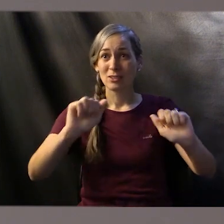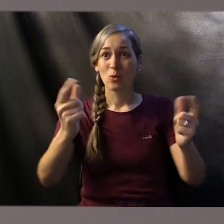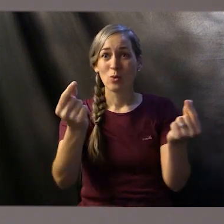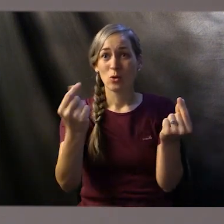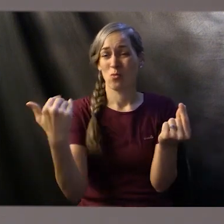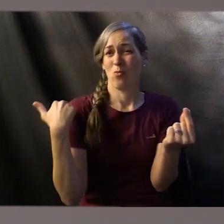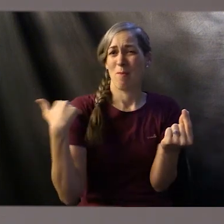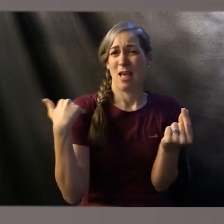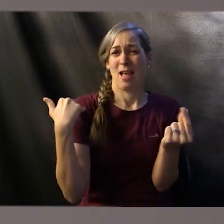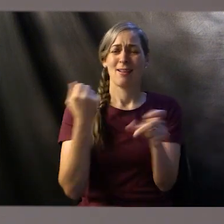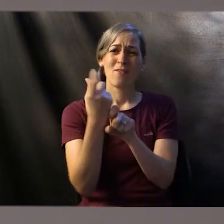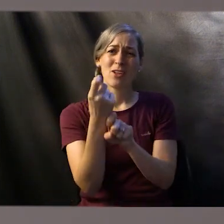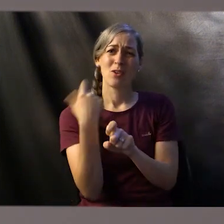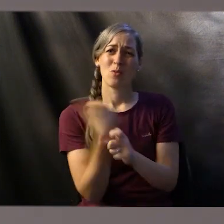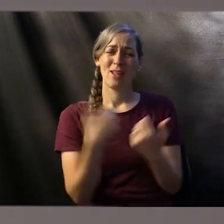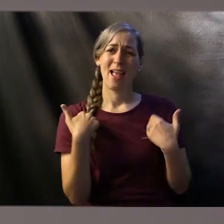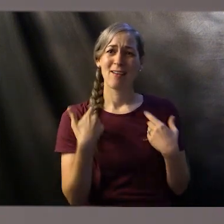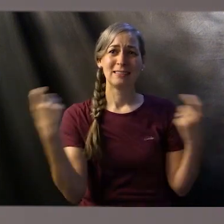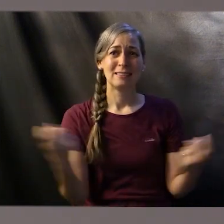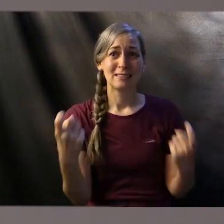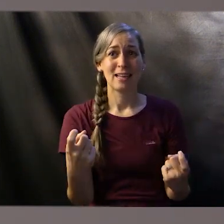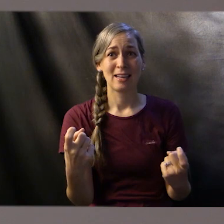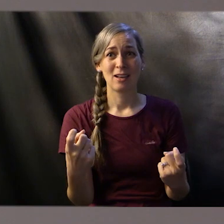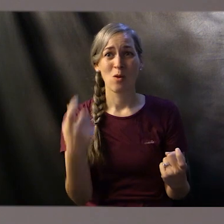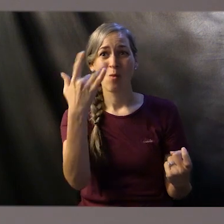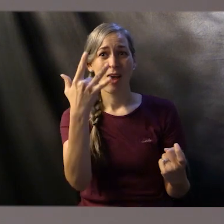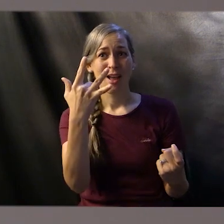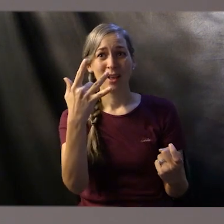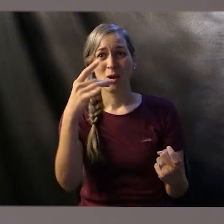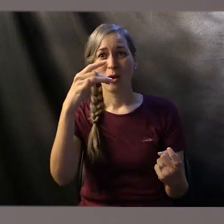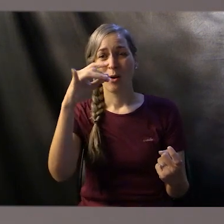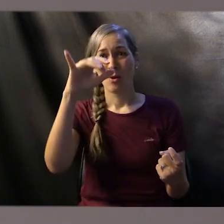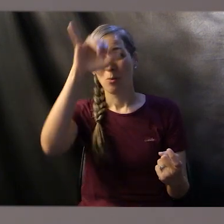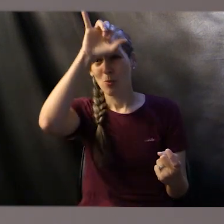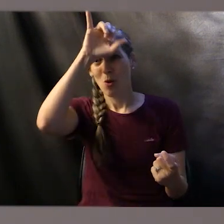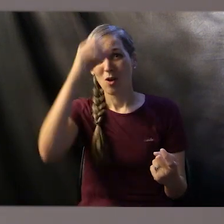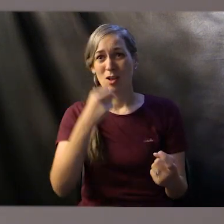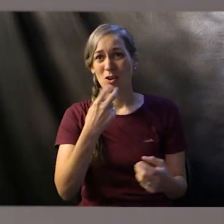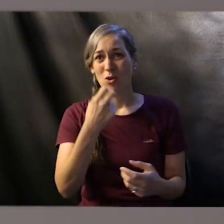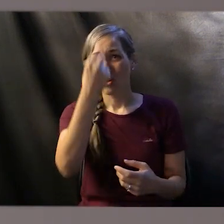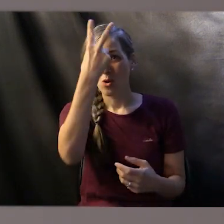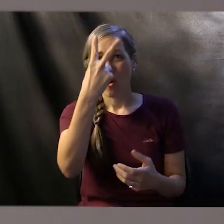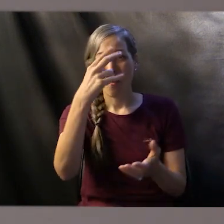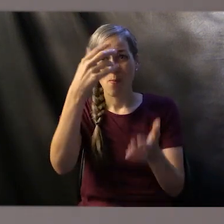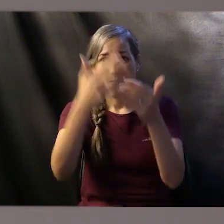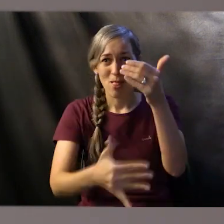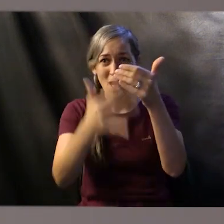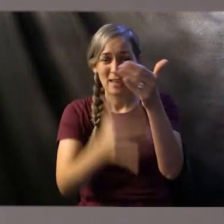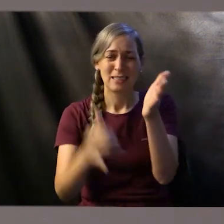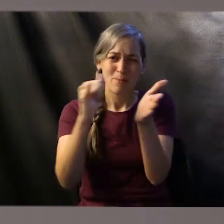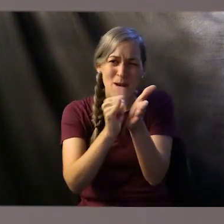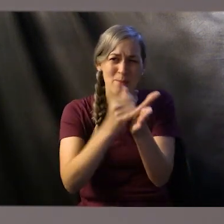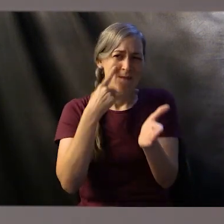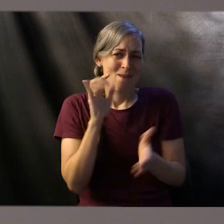impossible for the blood of bulls and goats to take away sins. So we see that in the old law,